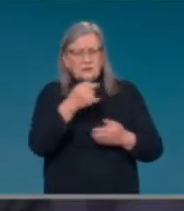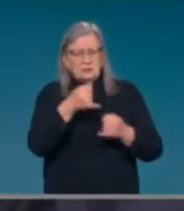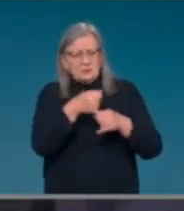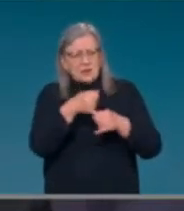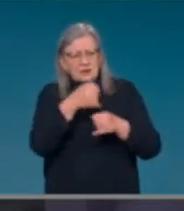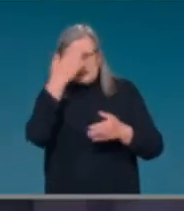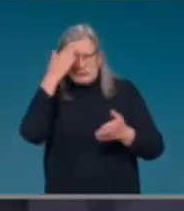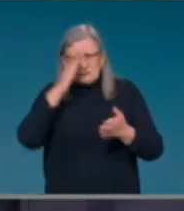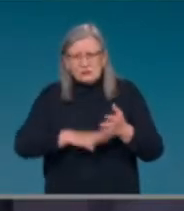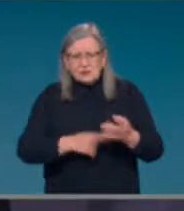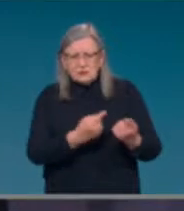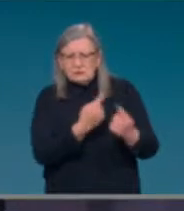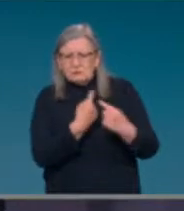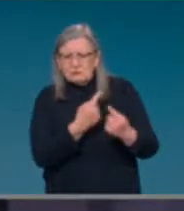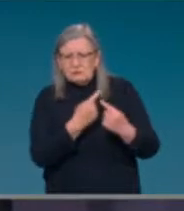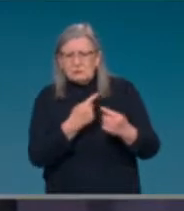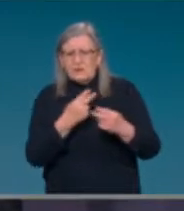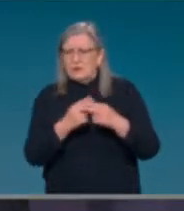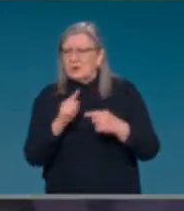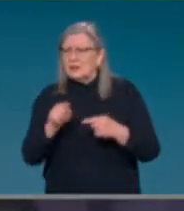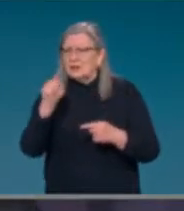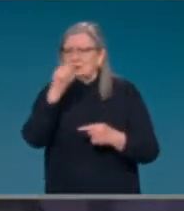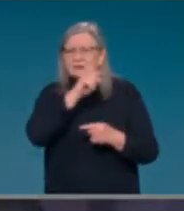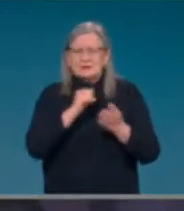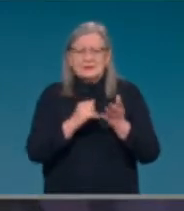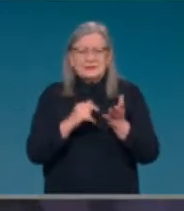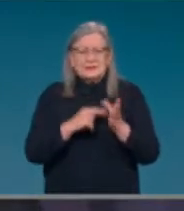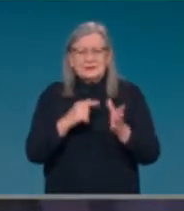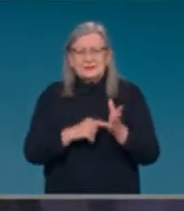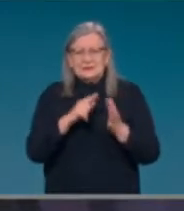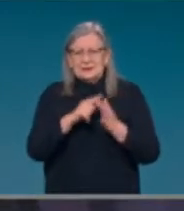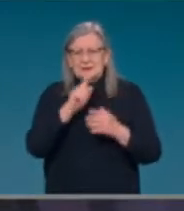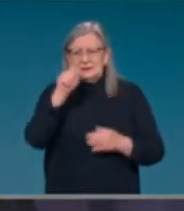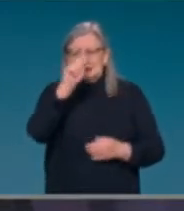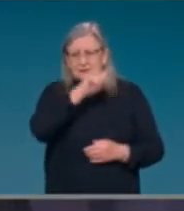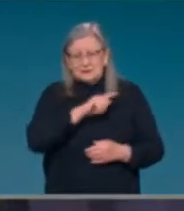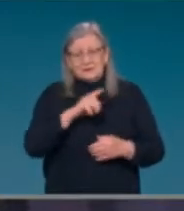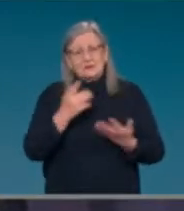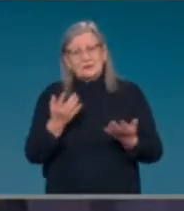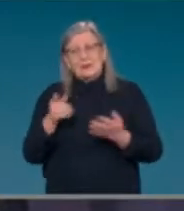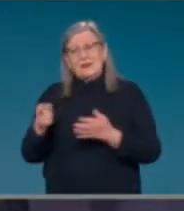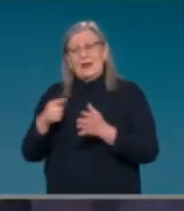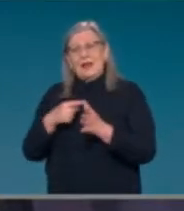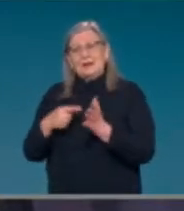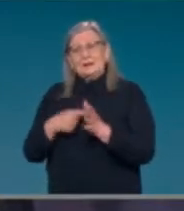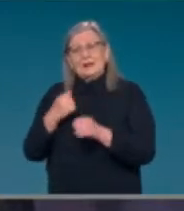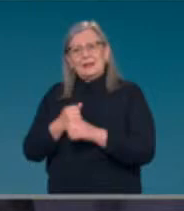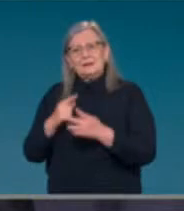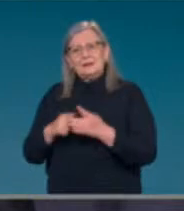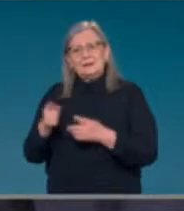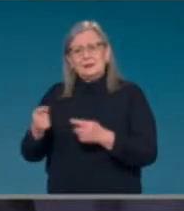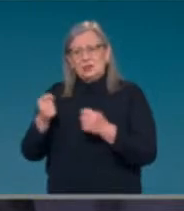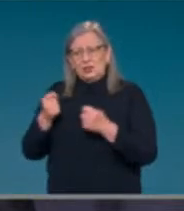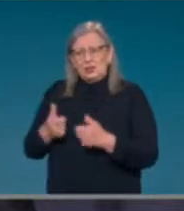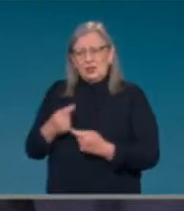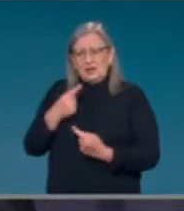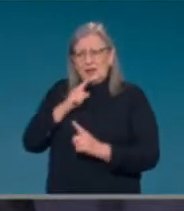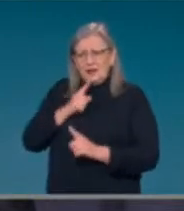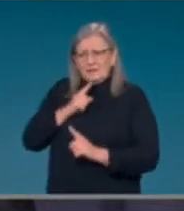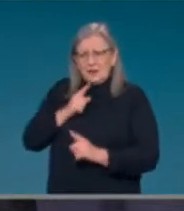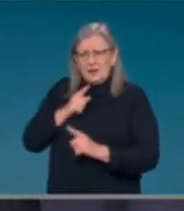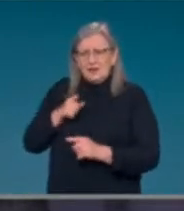advice and the preliminary ATAGI advice, the advice from CyTAG, Professor Brendan